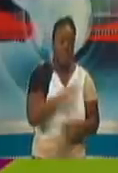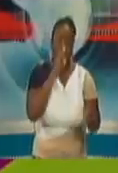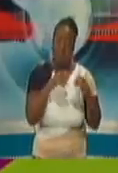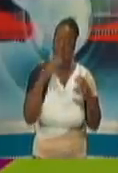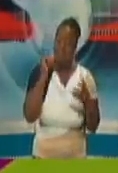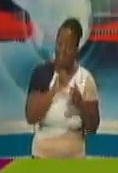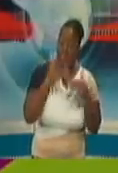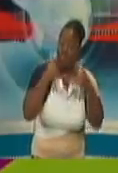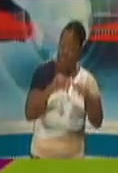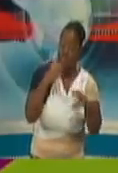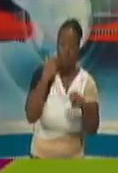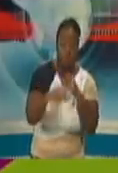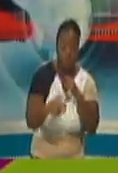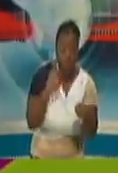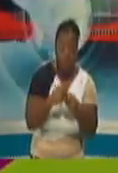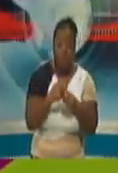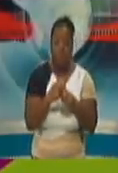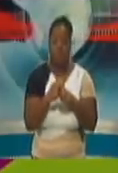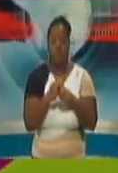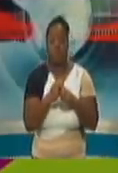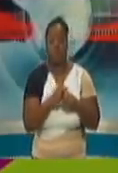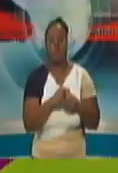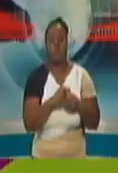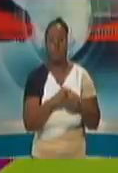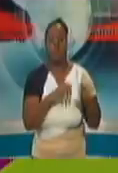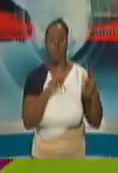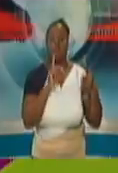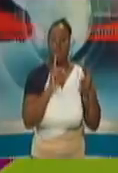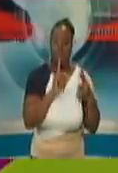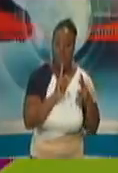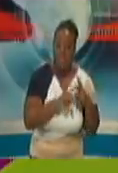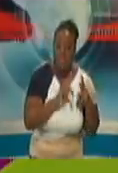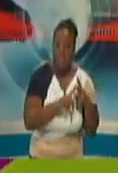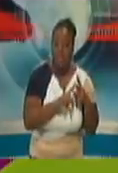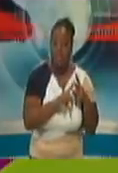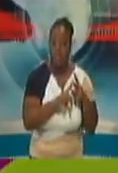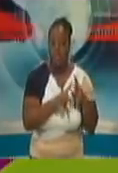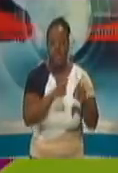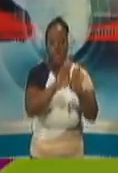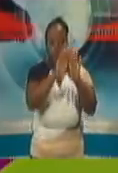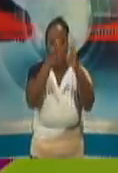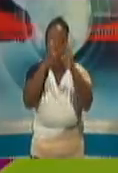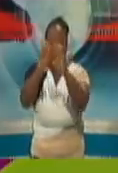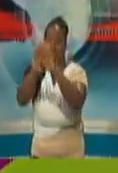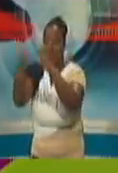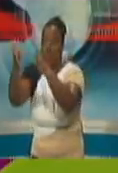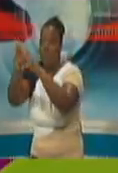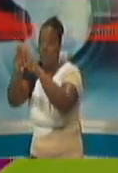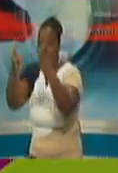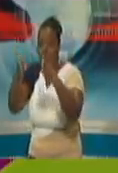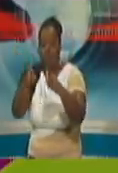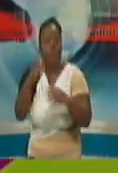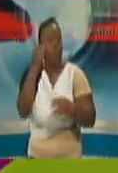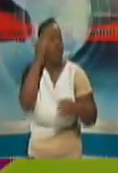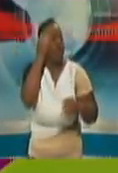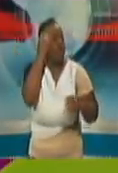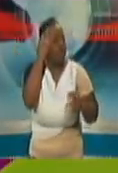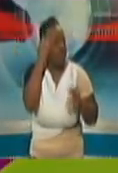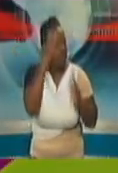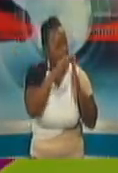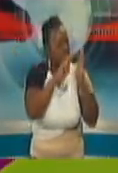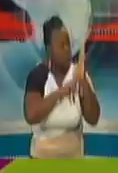Also, and again, to try to be specific, we are opening back up. We understand the protocol, physical